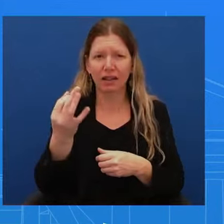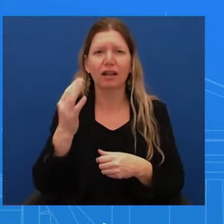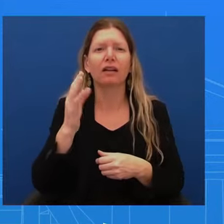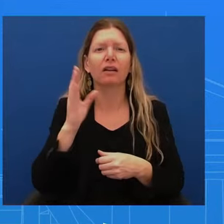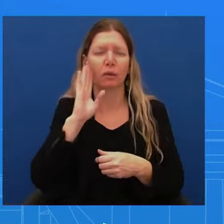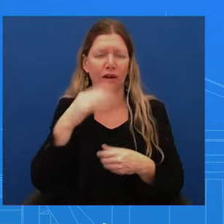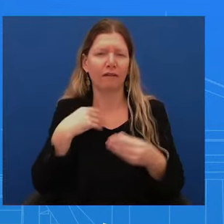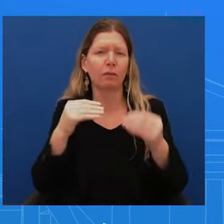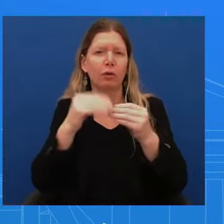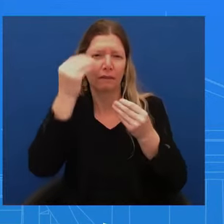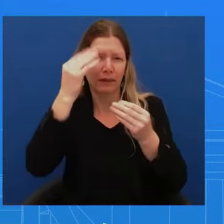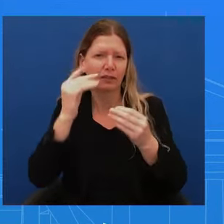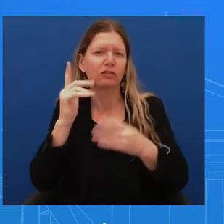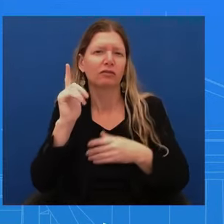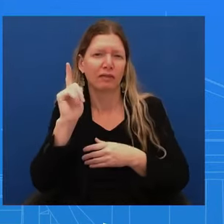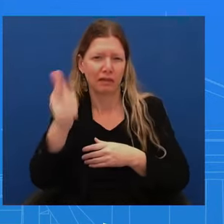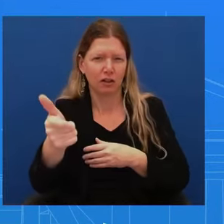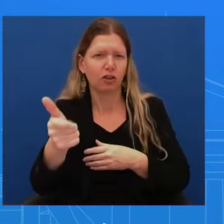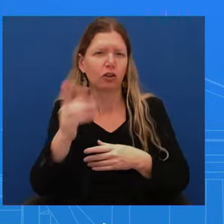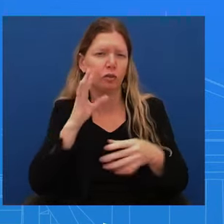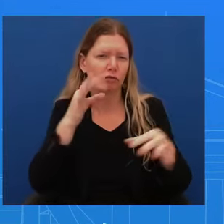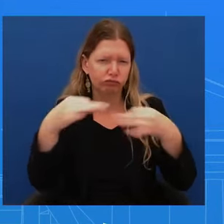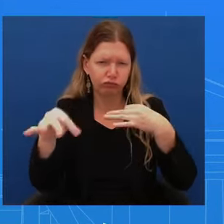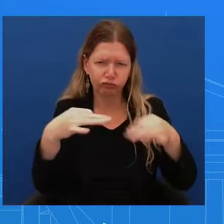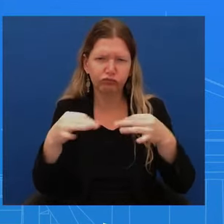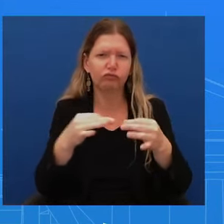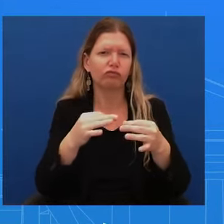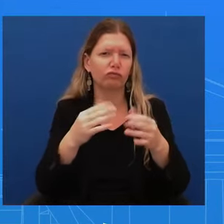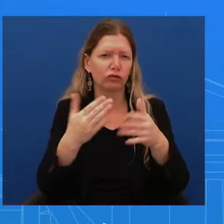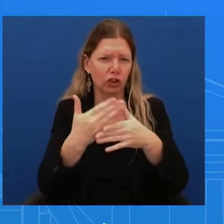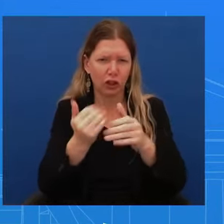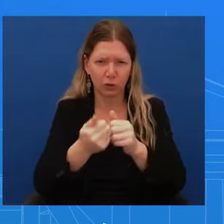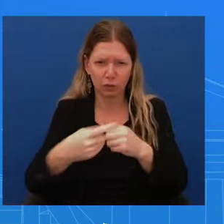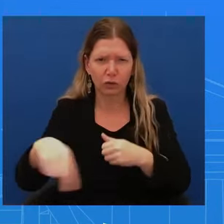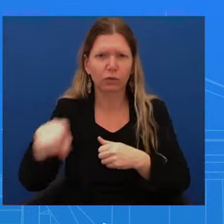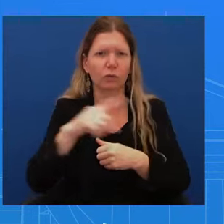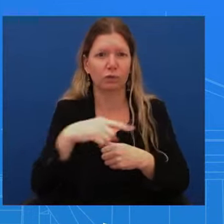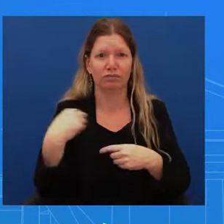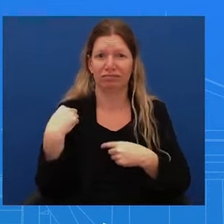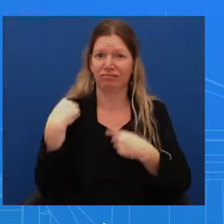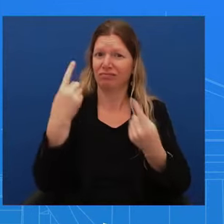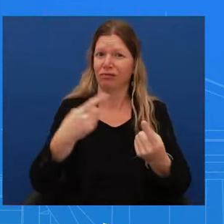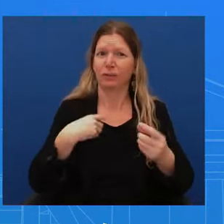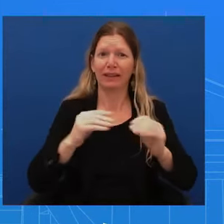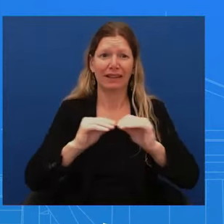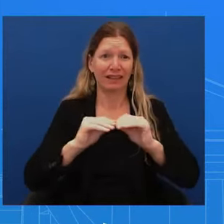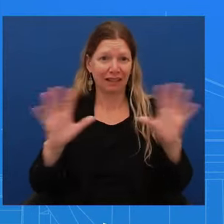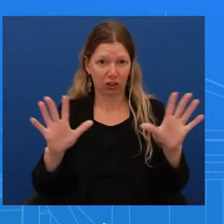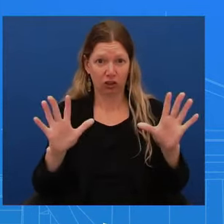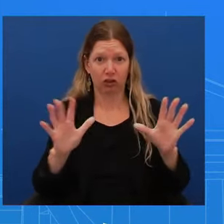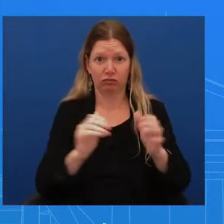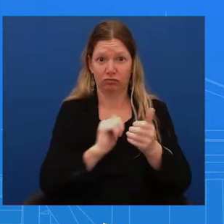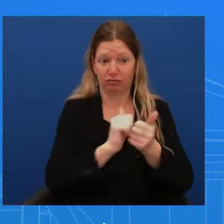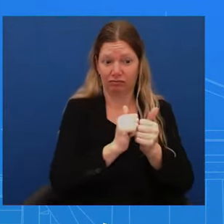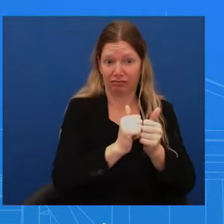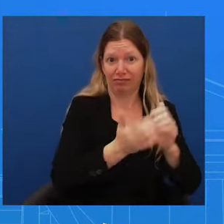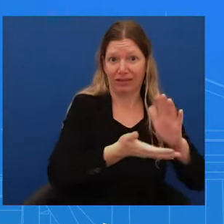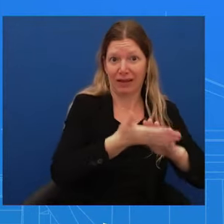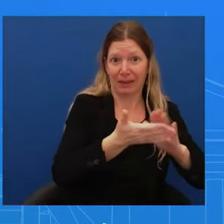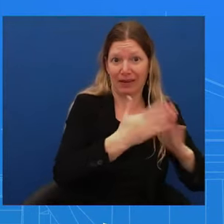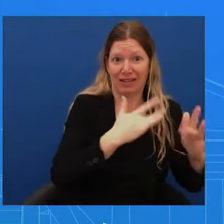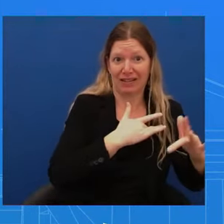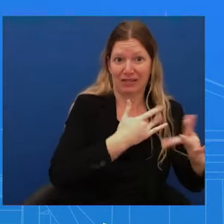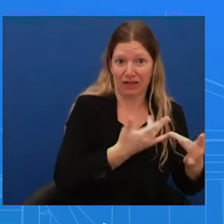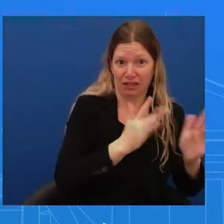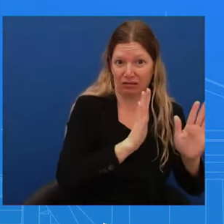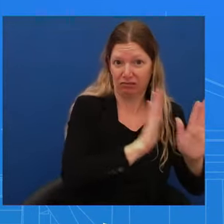And we've been clear. Campaign event comes from the campaign. They lead those events. They speak to those events. And we have been very